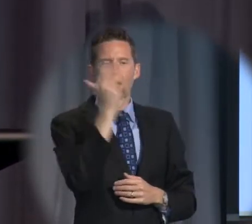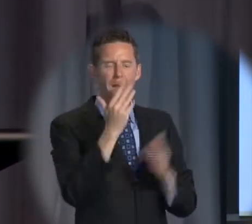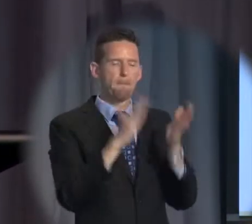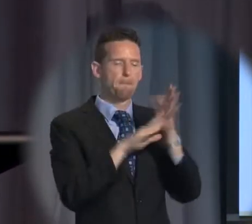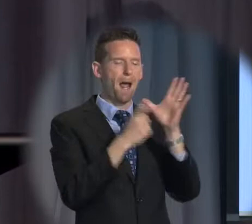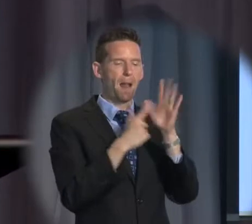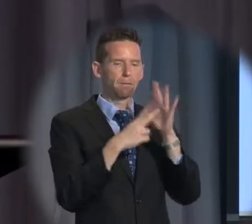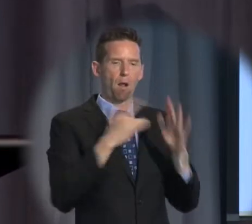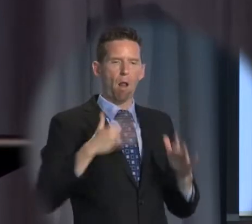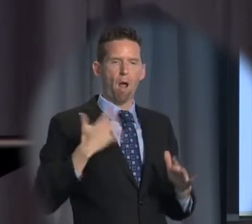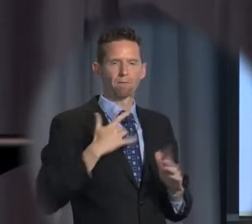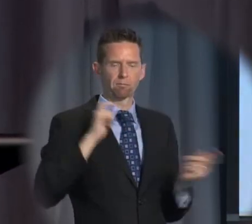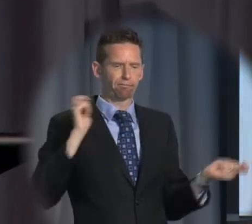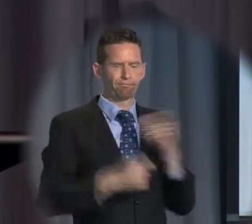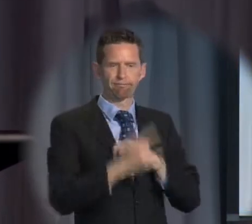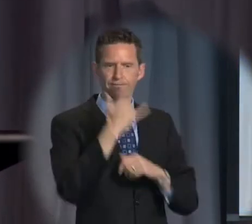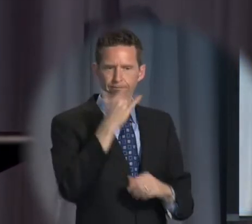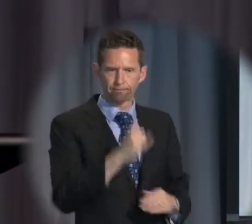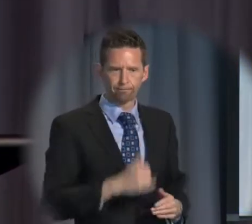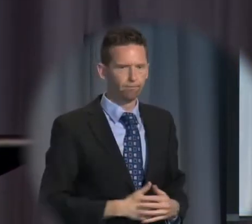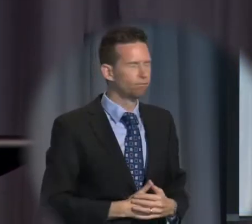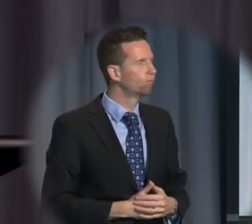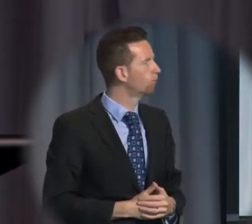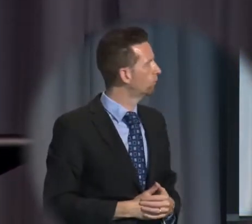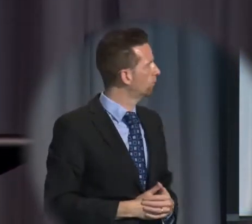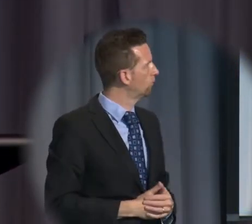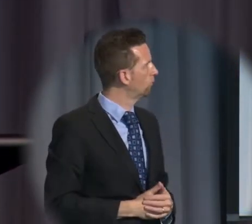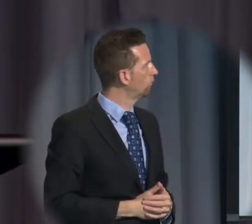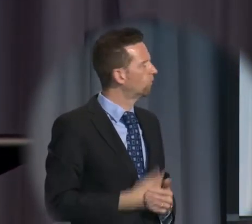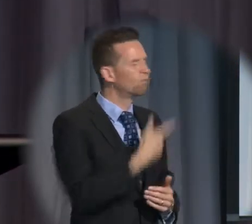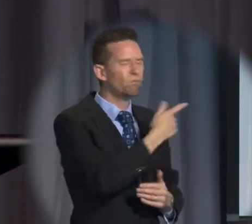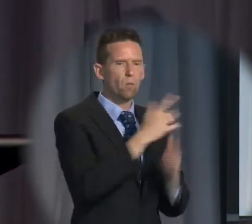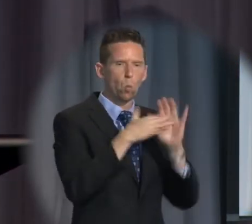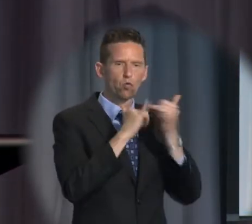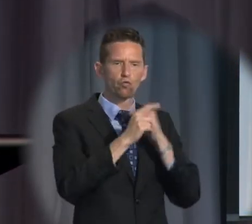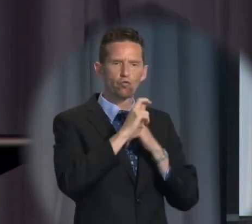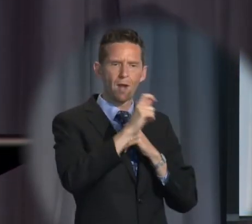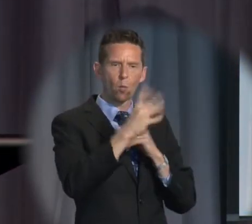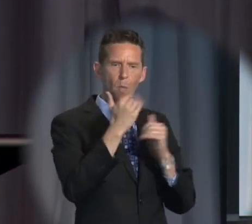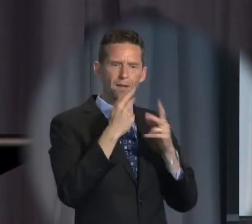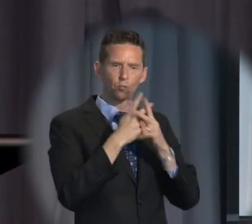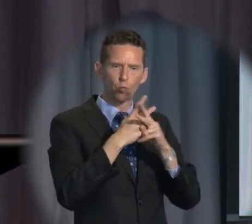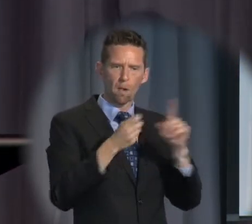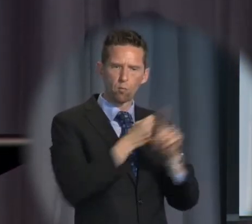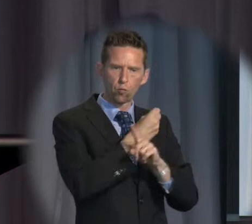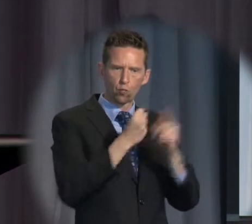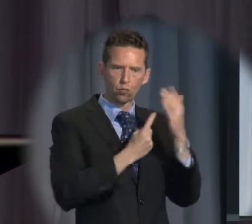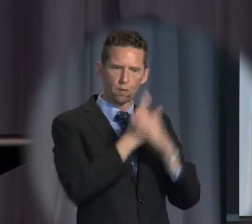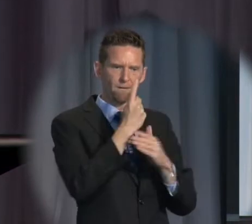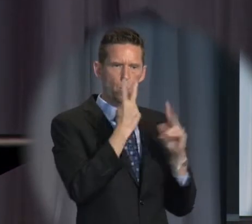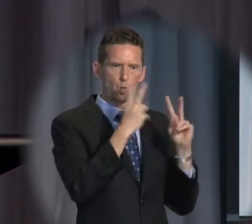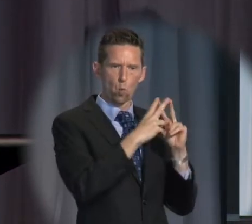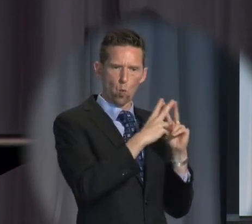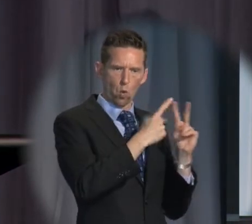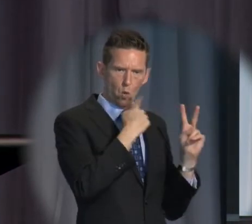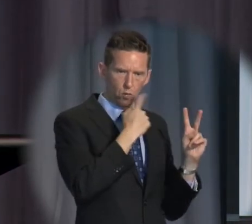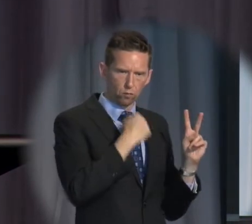drastic turn for the worse. He was charged with sexual abuse of two girls.